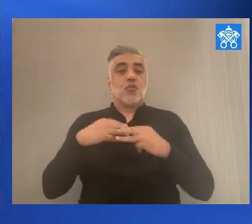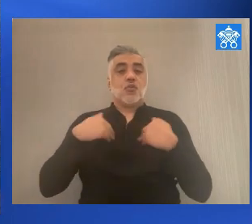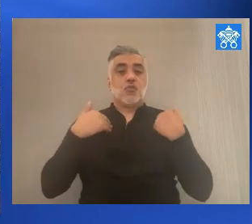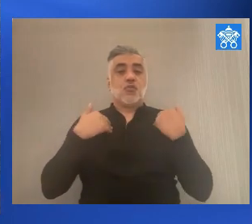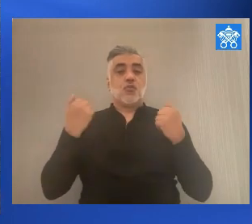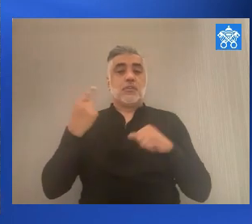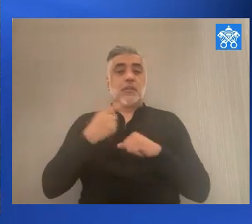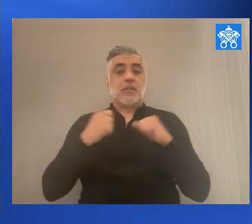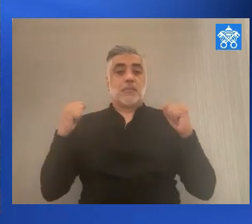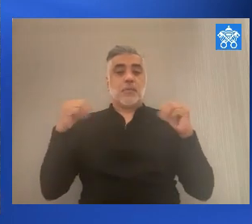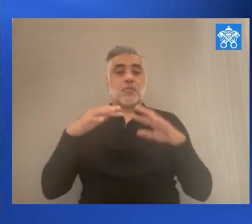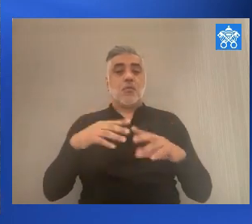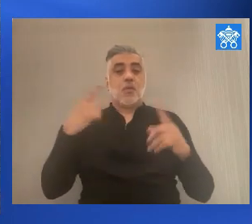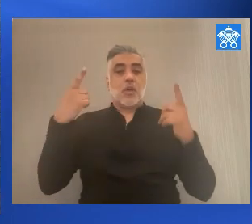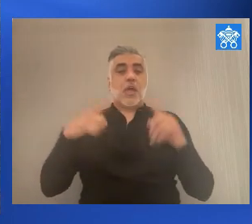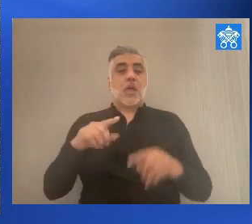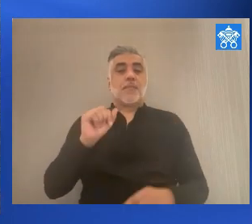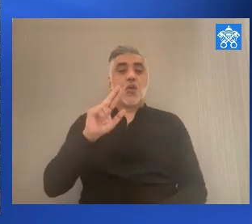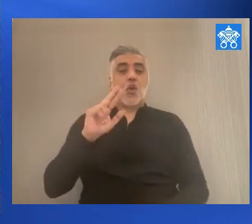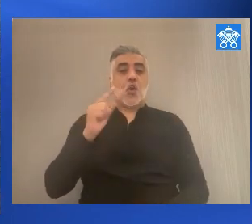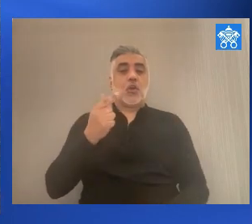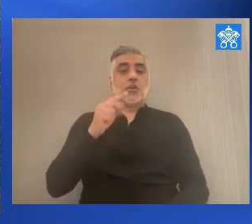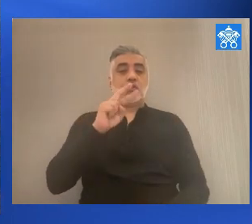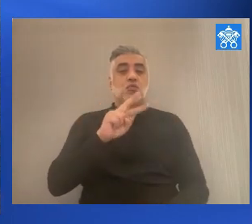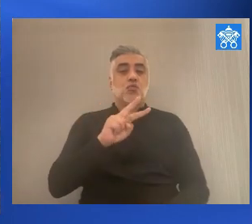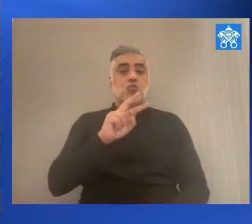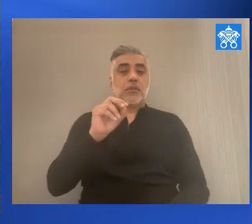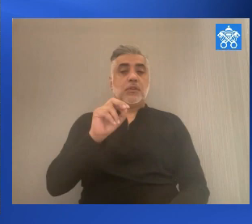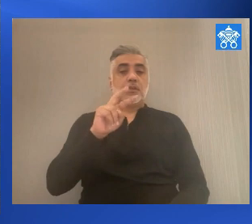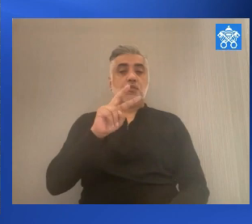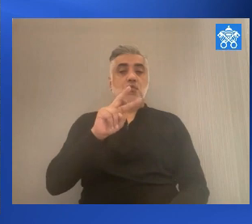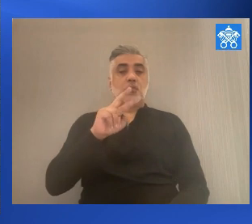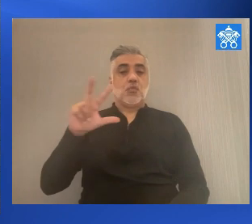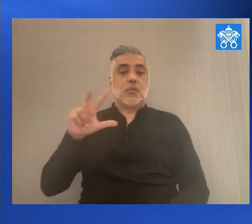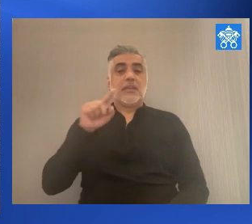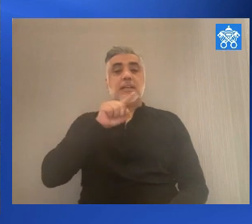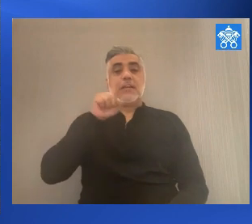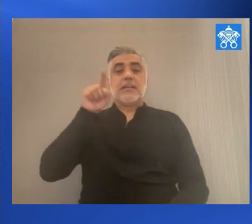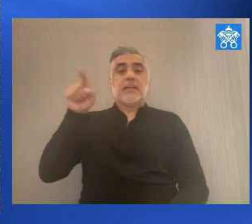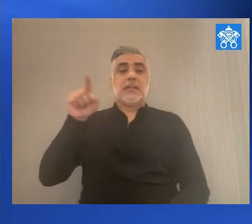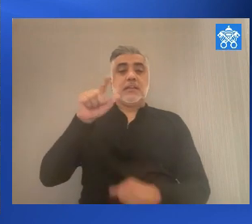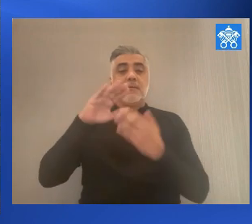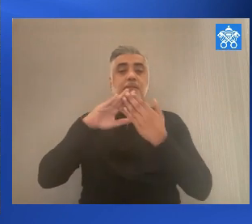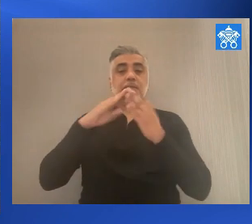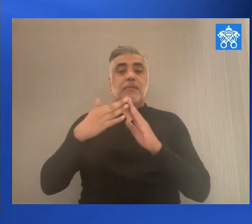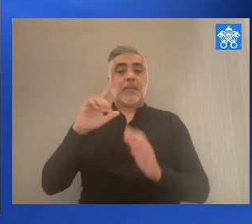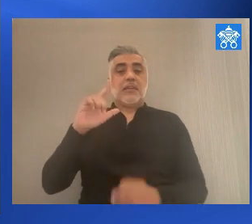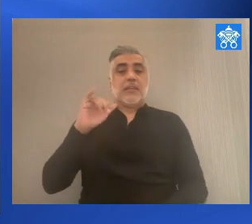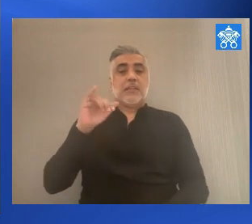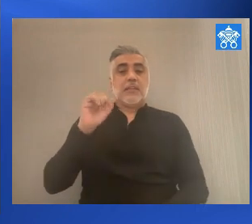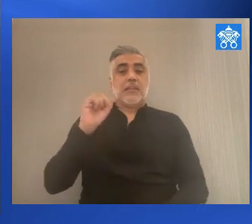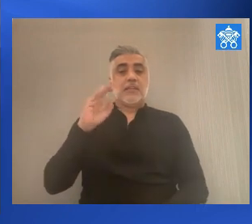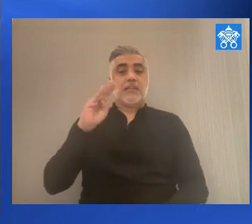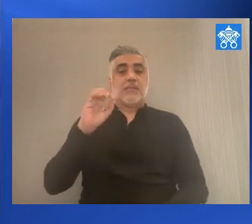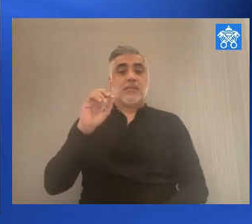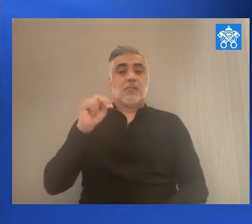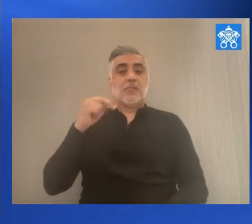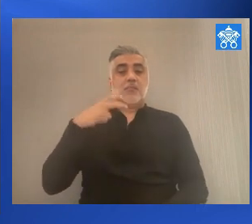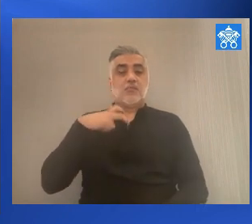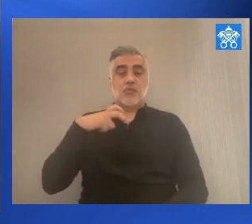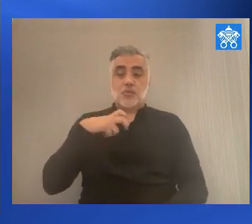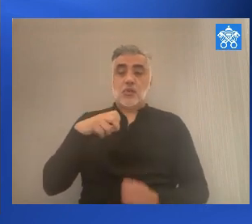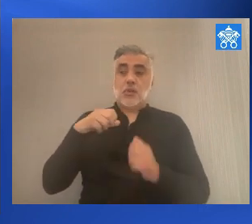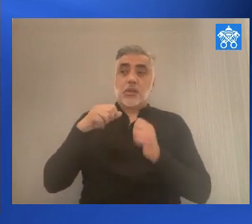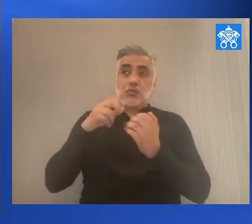which will take place in August 2023 in Lisbon, Portugal. With him are those two young people whom he has